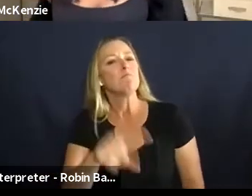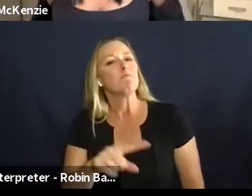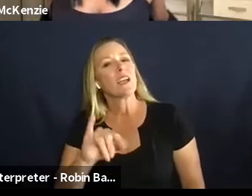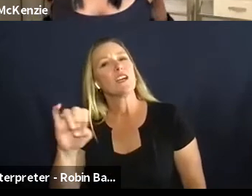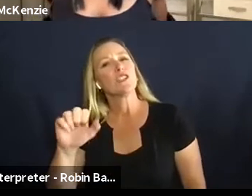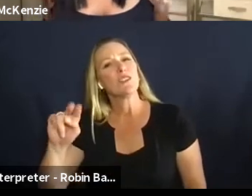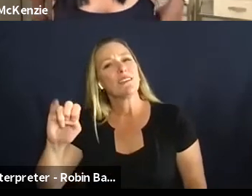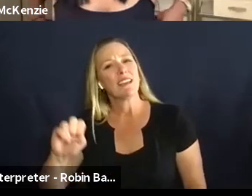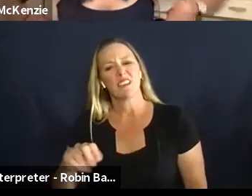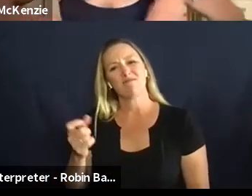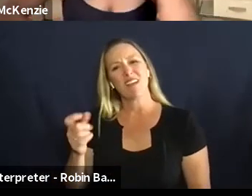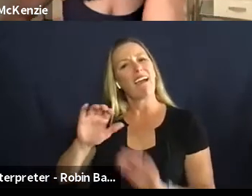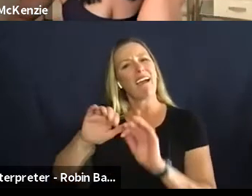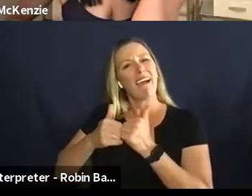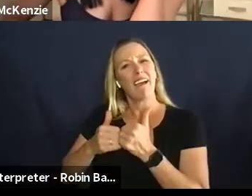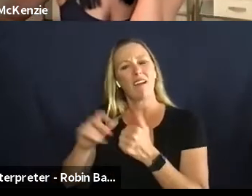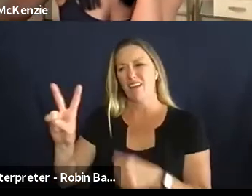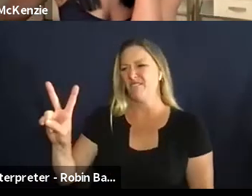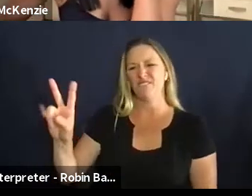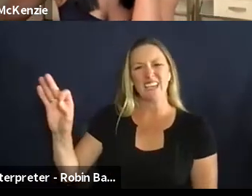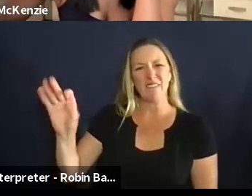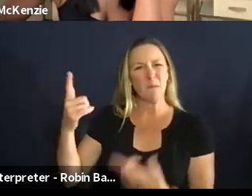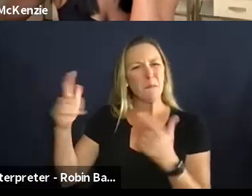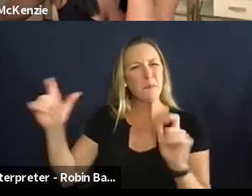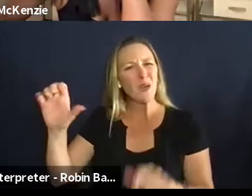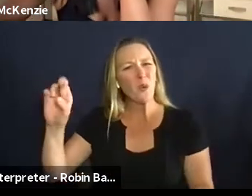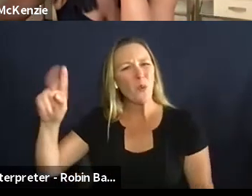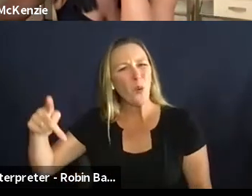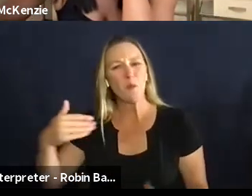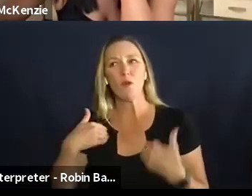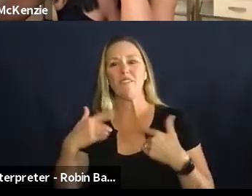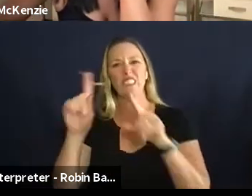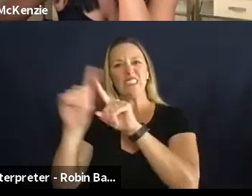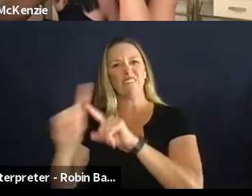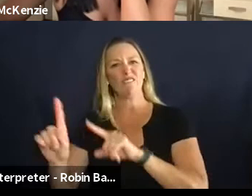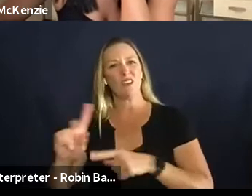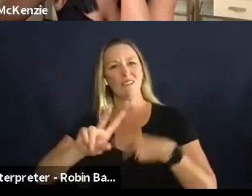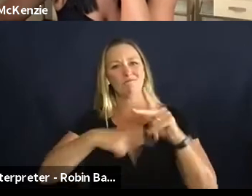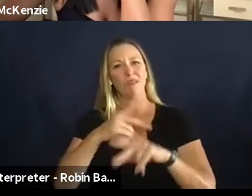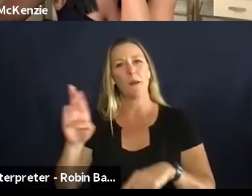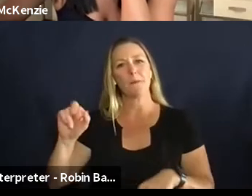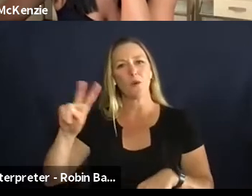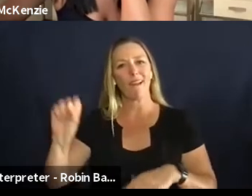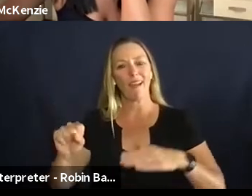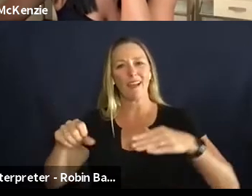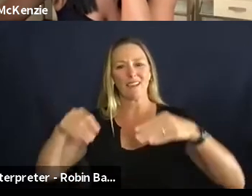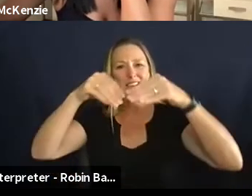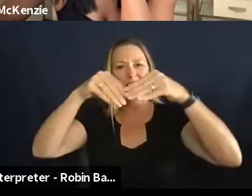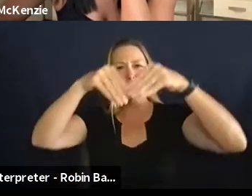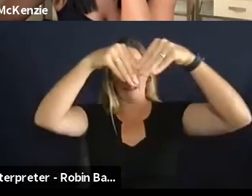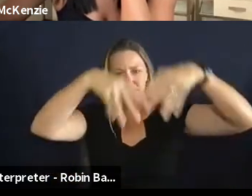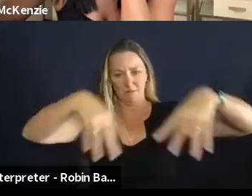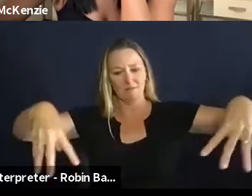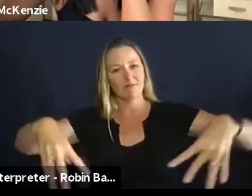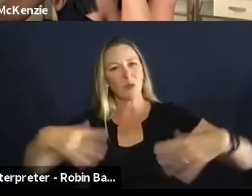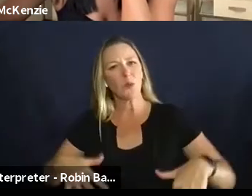large corporation having so many brands under this umbrella i would think it would get really hard to stay true to this purpose